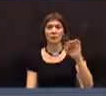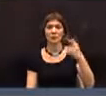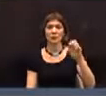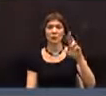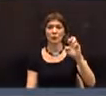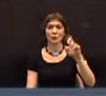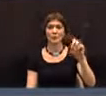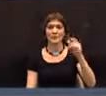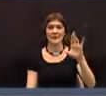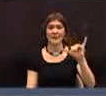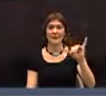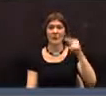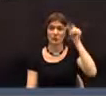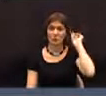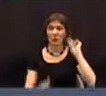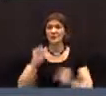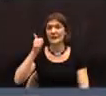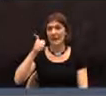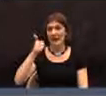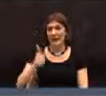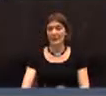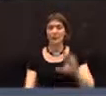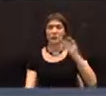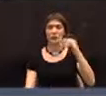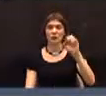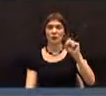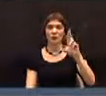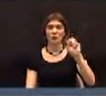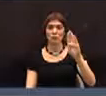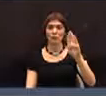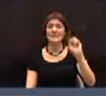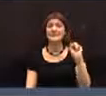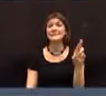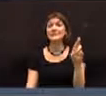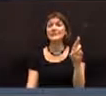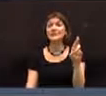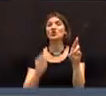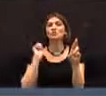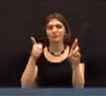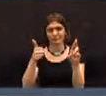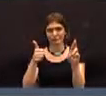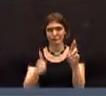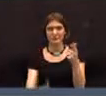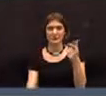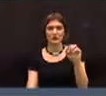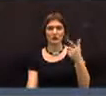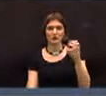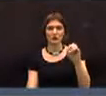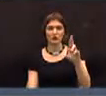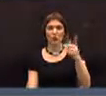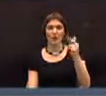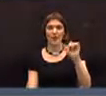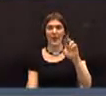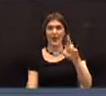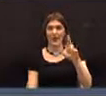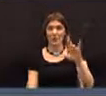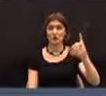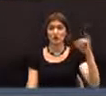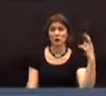George Reed Savory. Yay. Charles Robb, Sr. Yay. George Roberge, Jr.